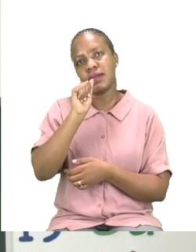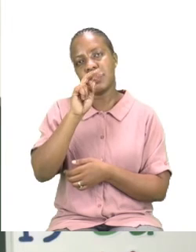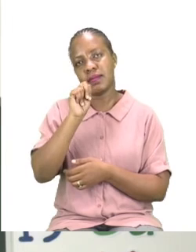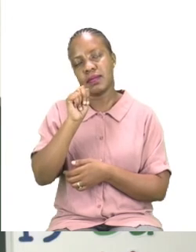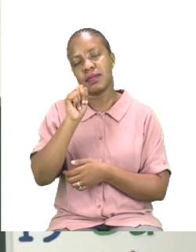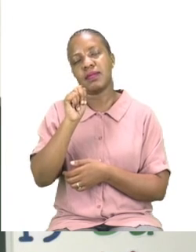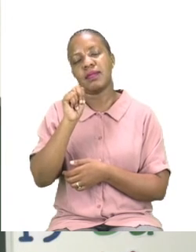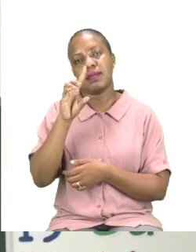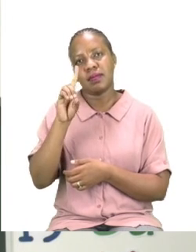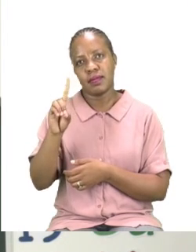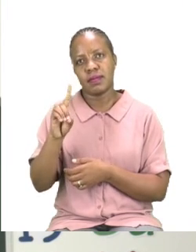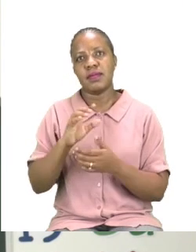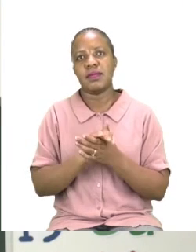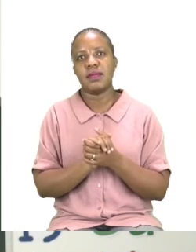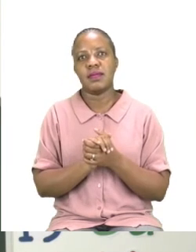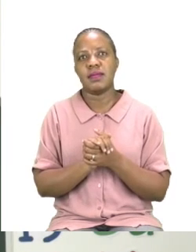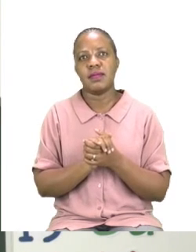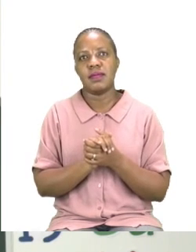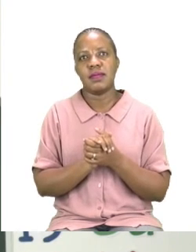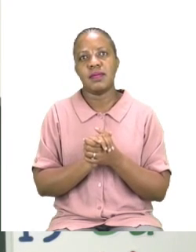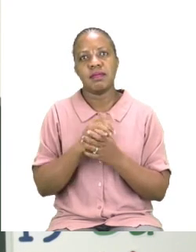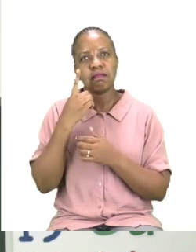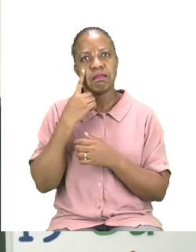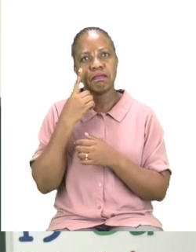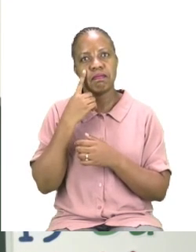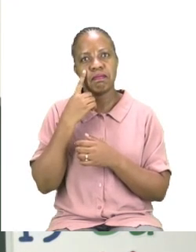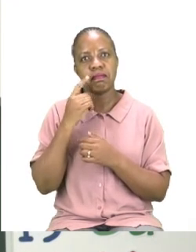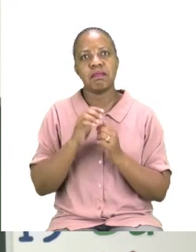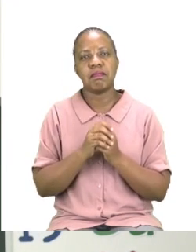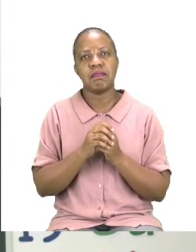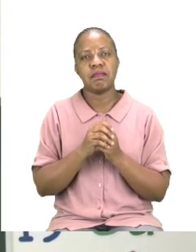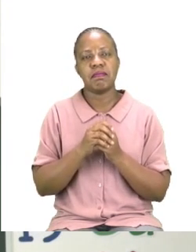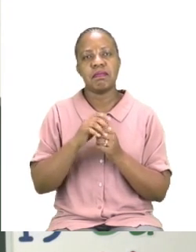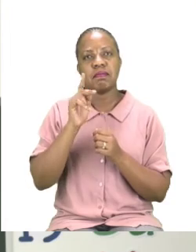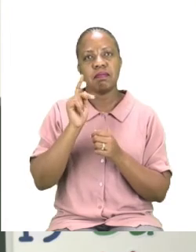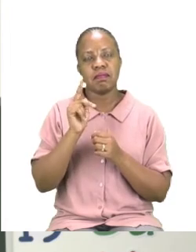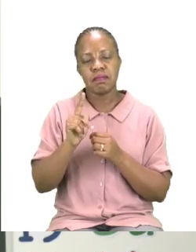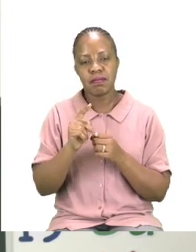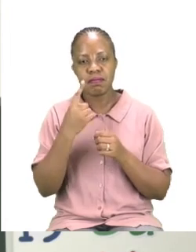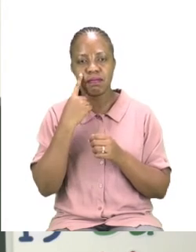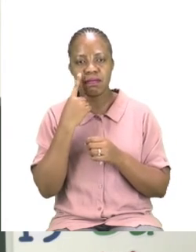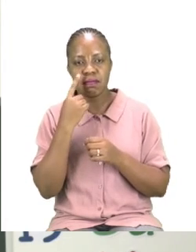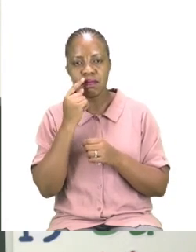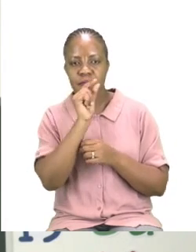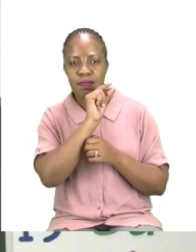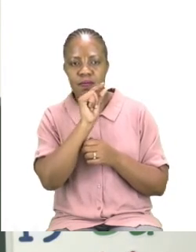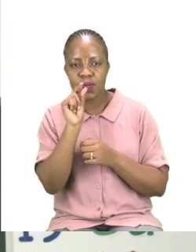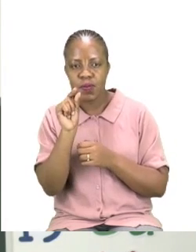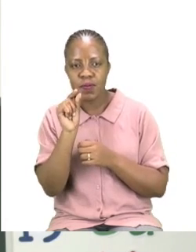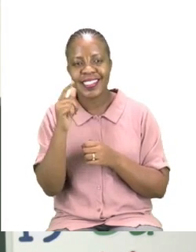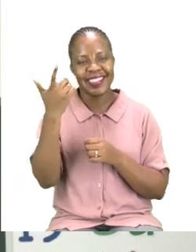And lastly, I saw that the words laugh and cry were going to be orange.